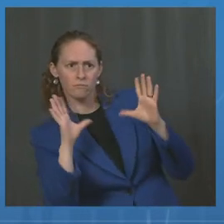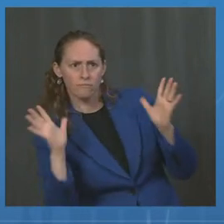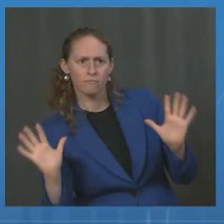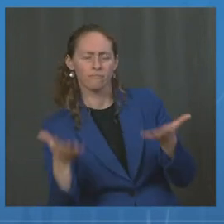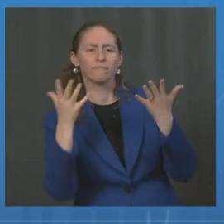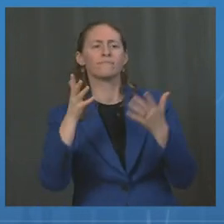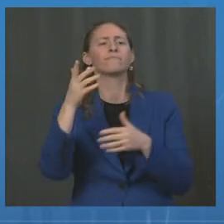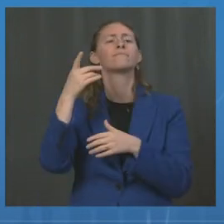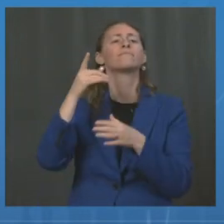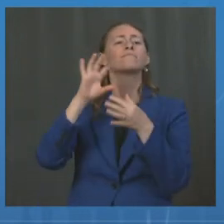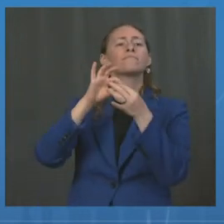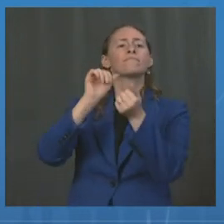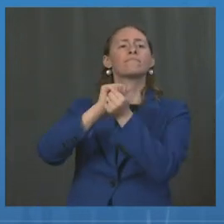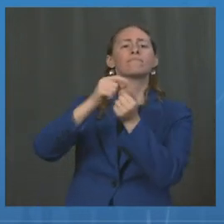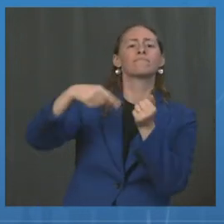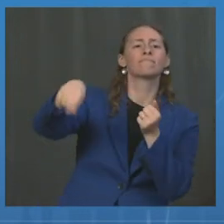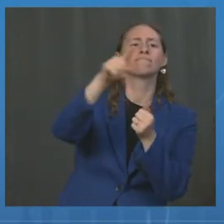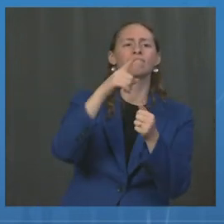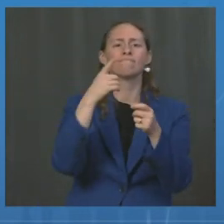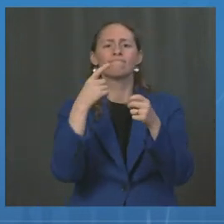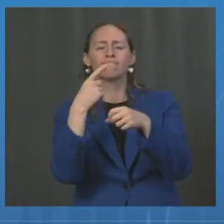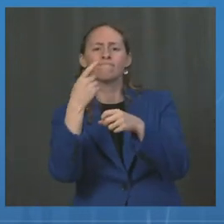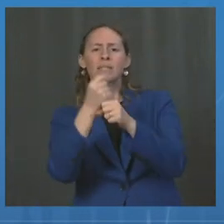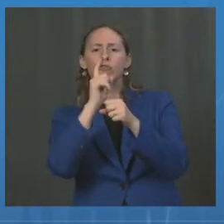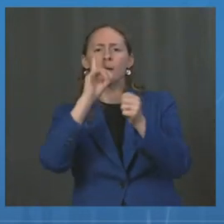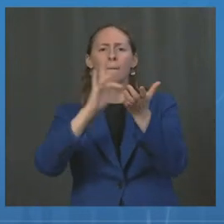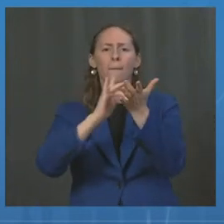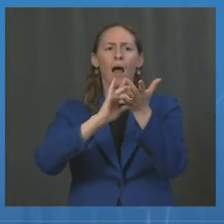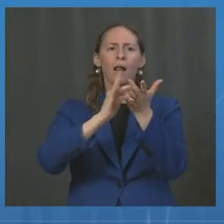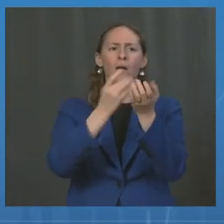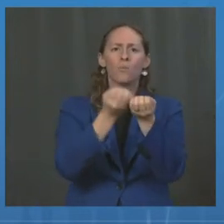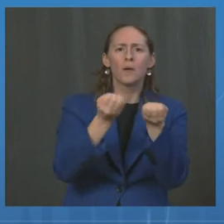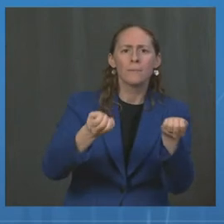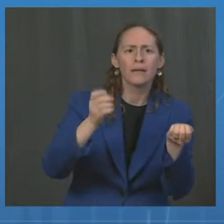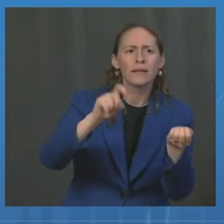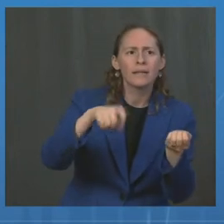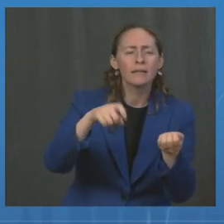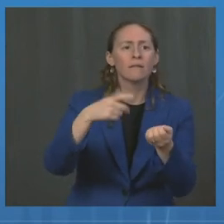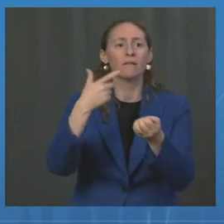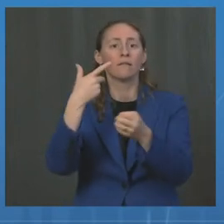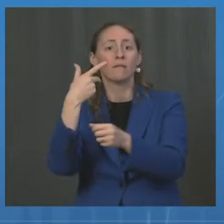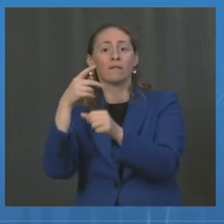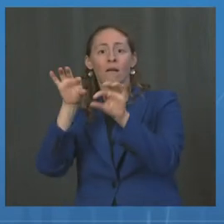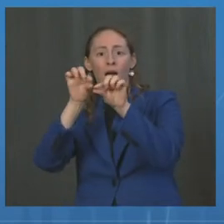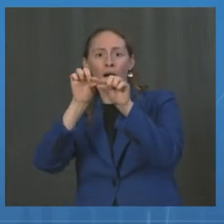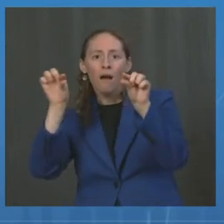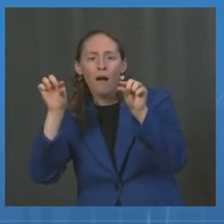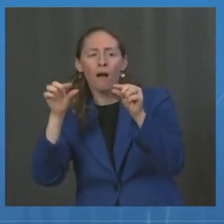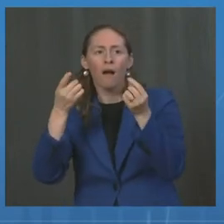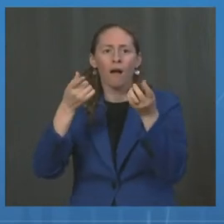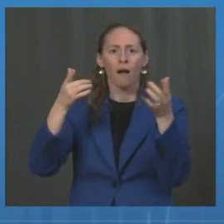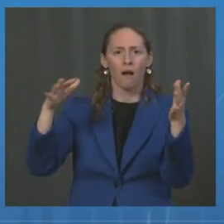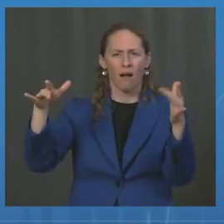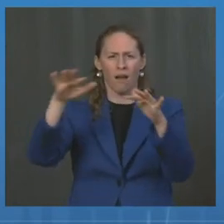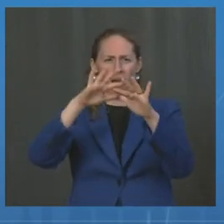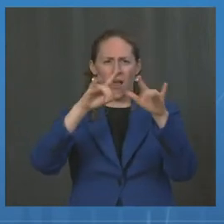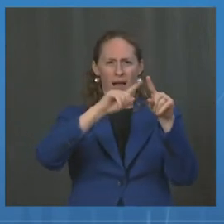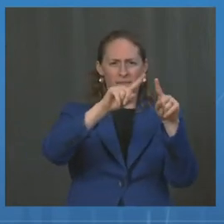to vials, to syringes. Over the past several months, we've done exactly that.